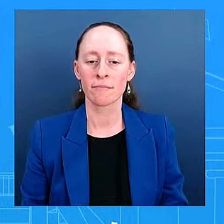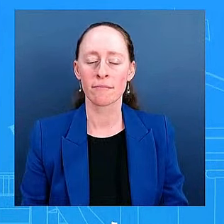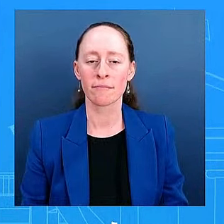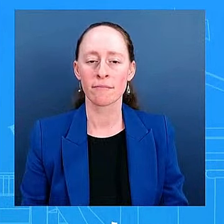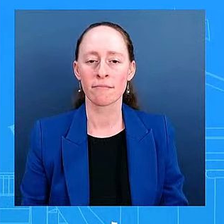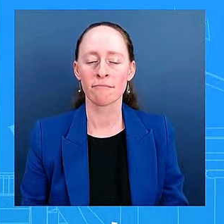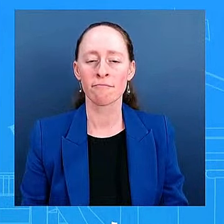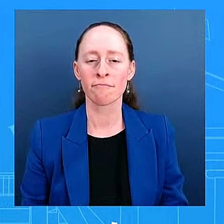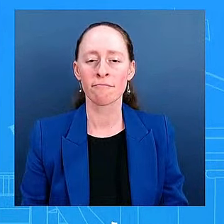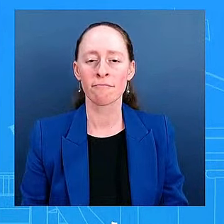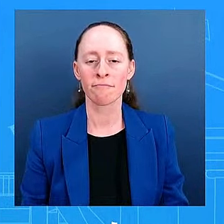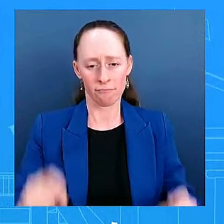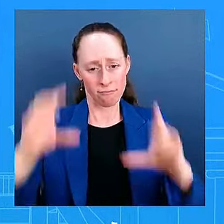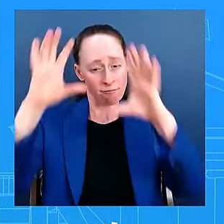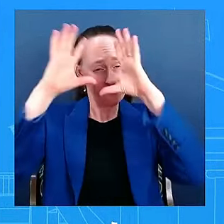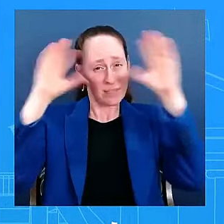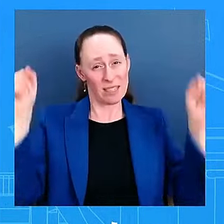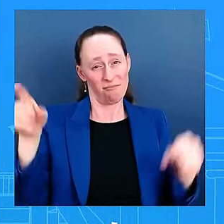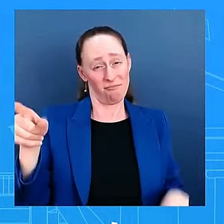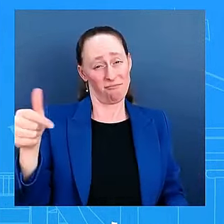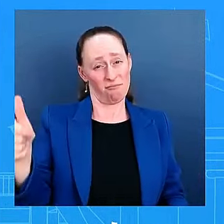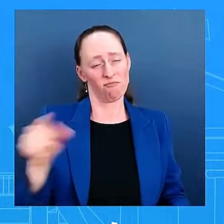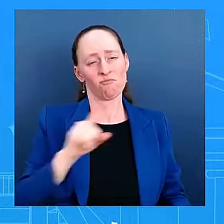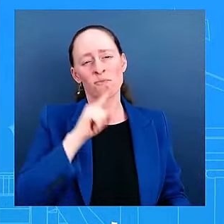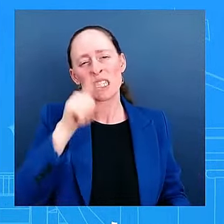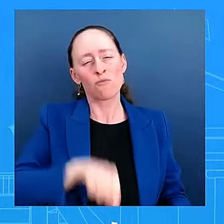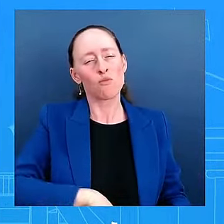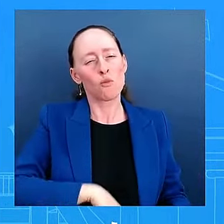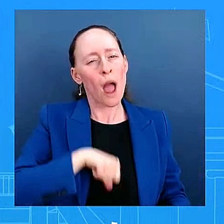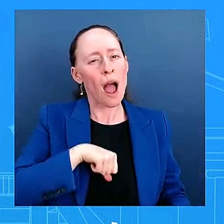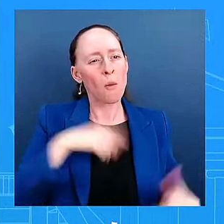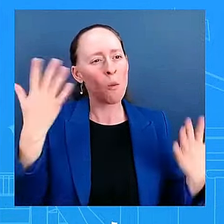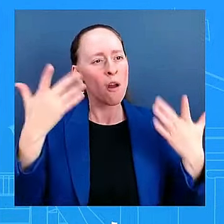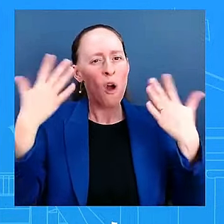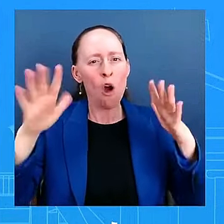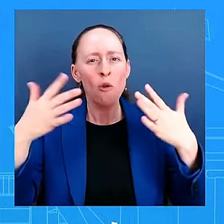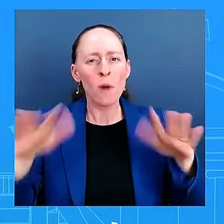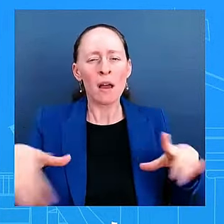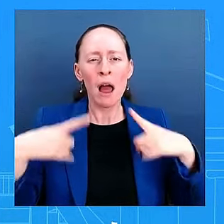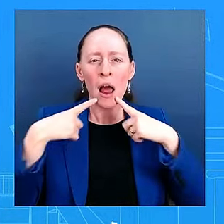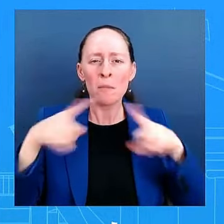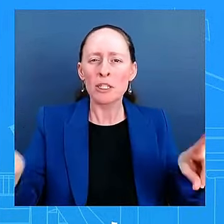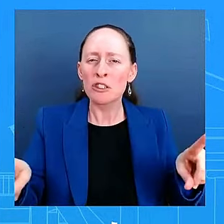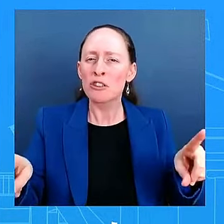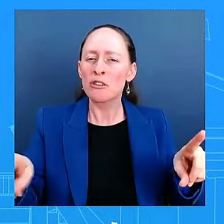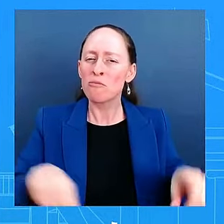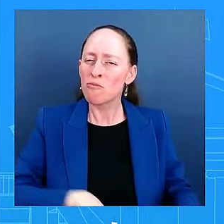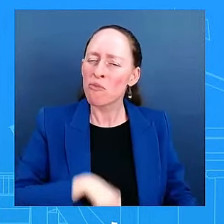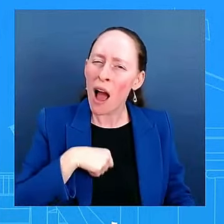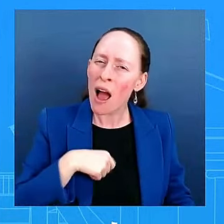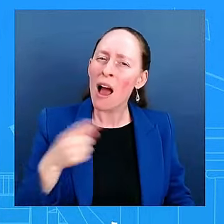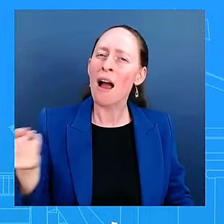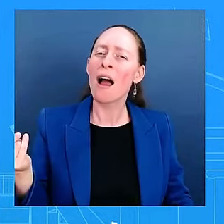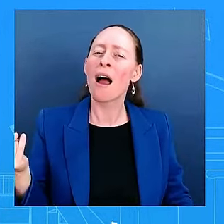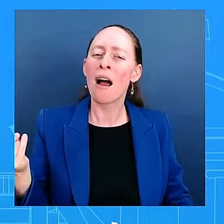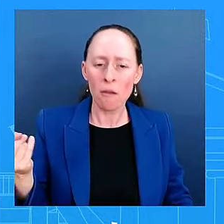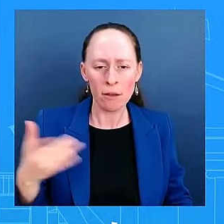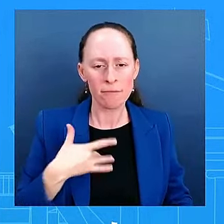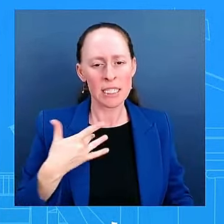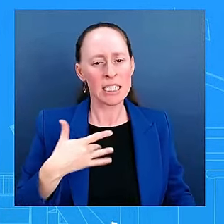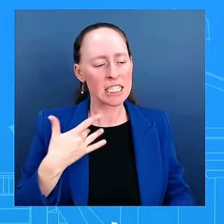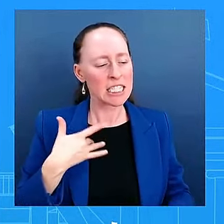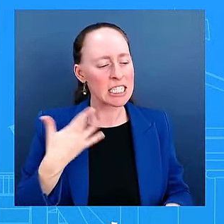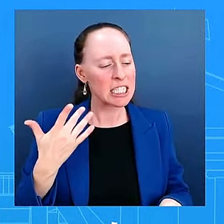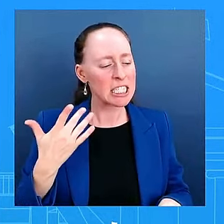to accomplish. He was very proud and when he made that decision to hand over the torch, pass the torch